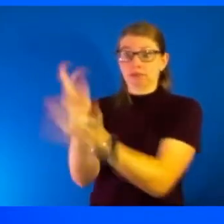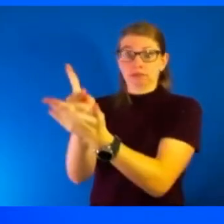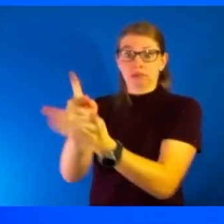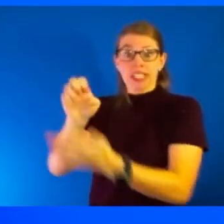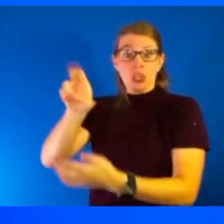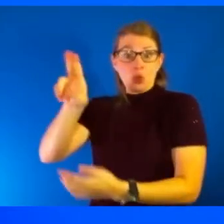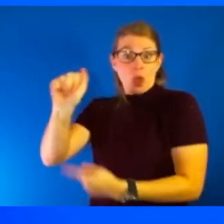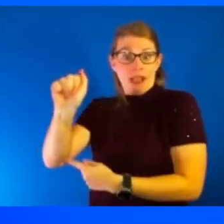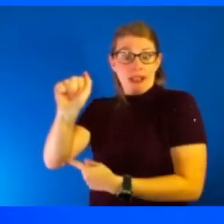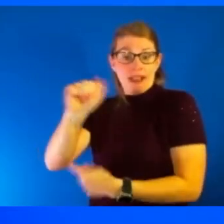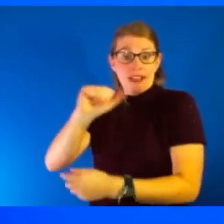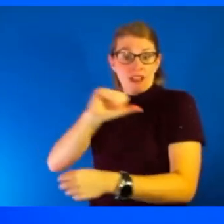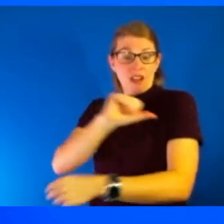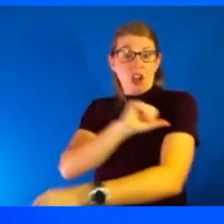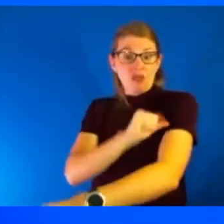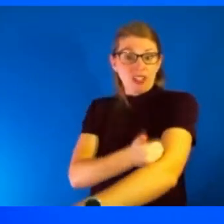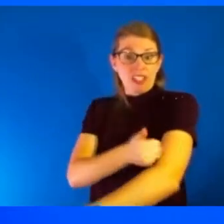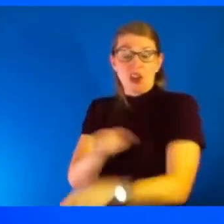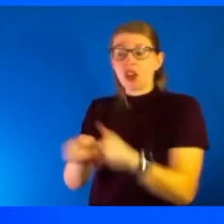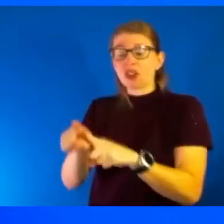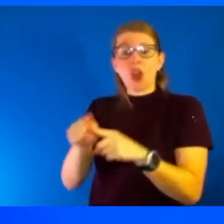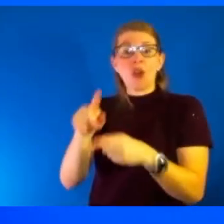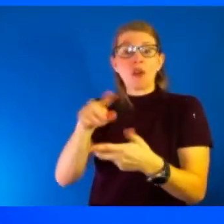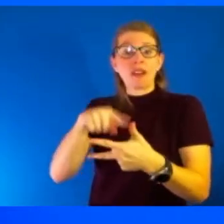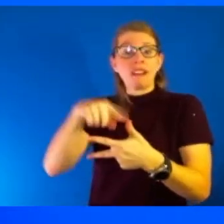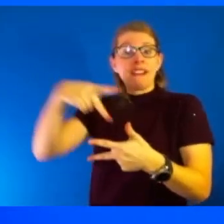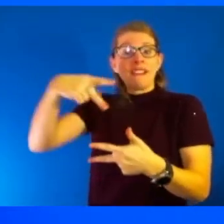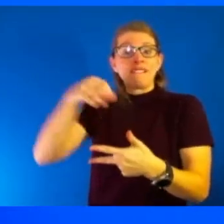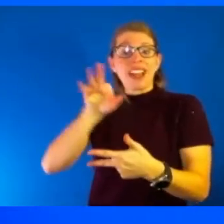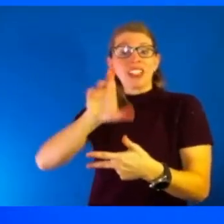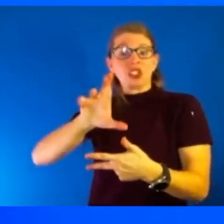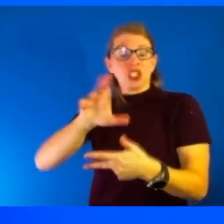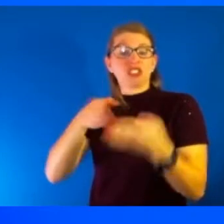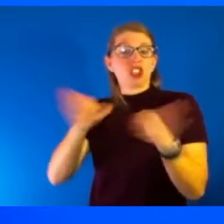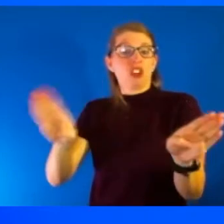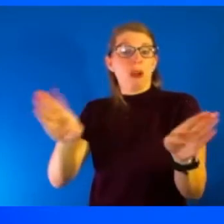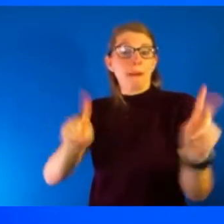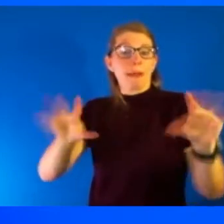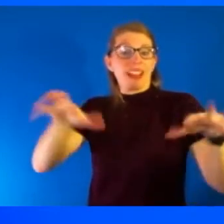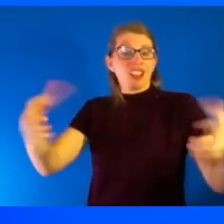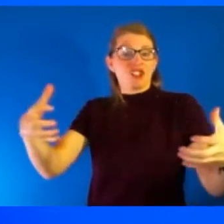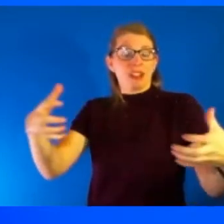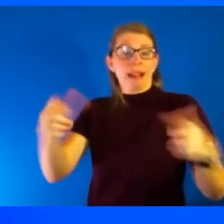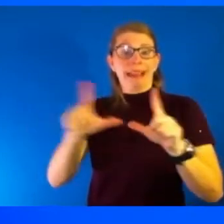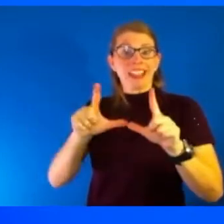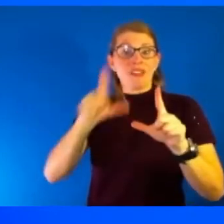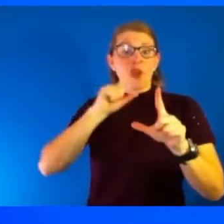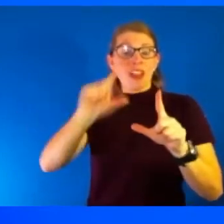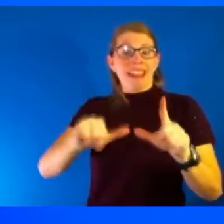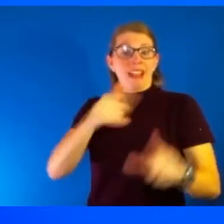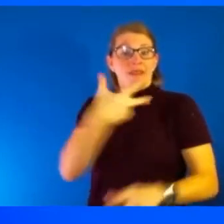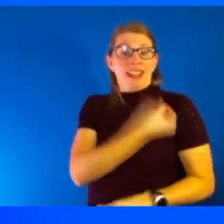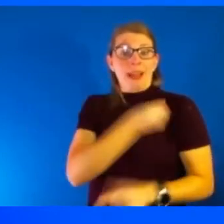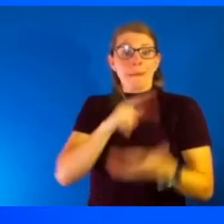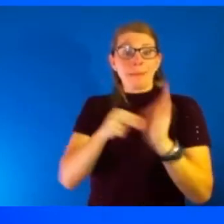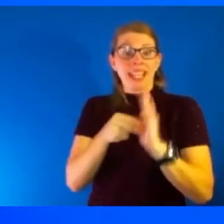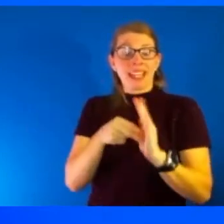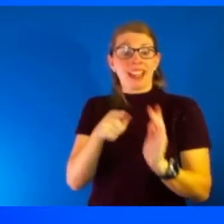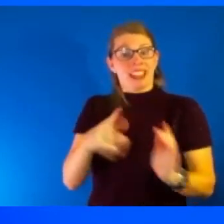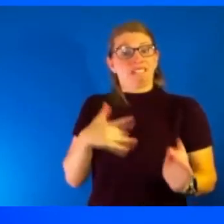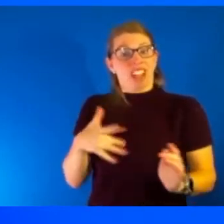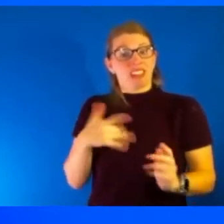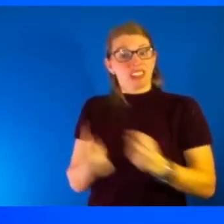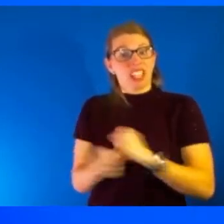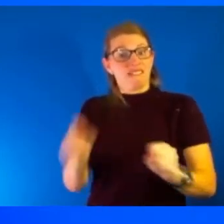and for the Pfizer general population, you know, their, their licensing of that vaccine, that meant they felt it was safe for